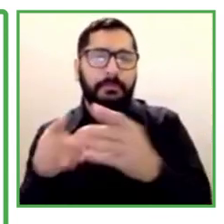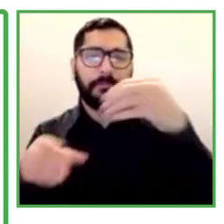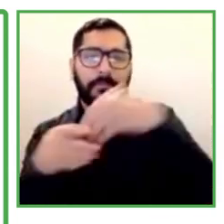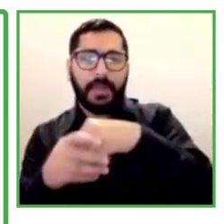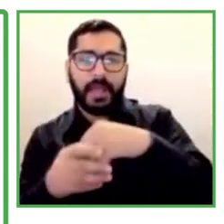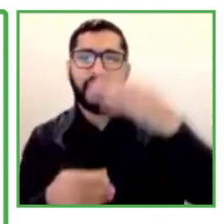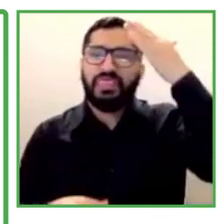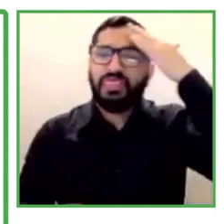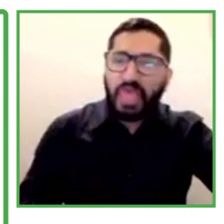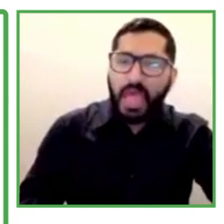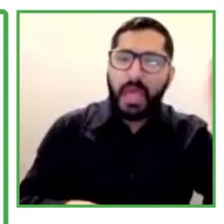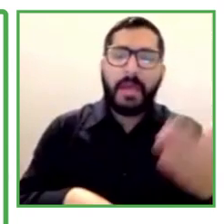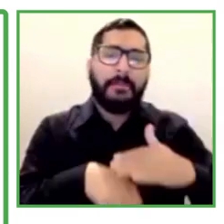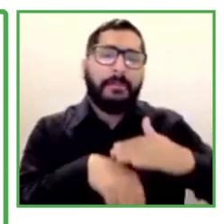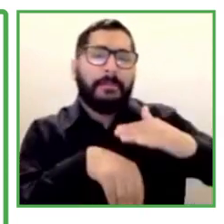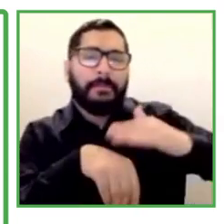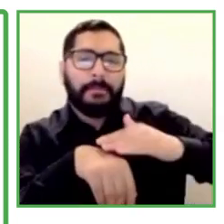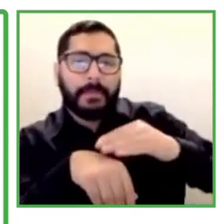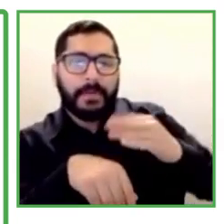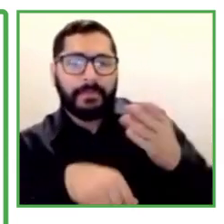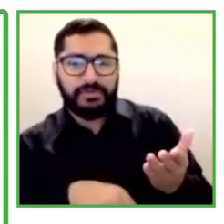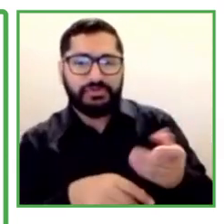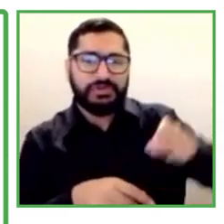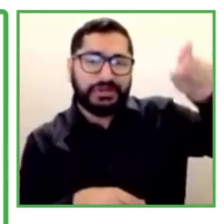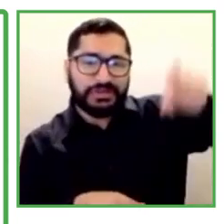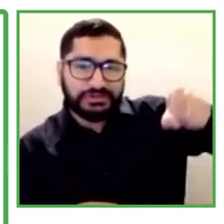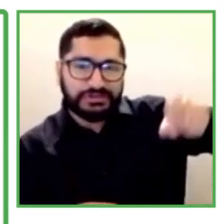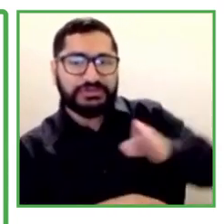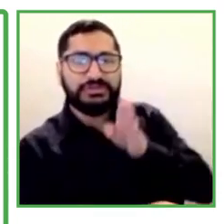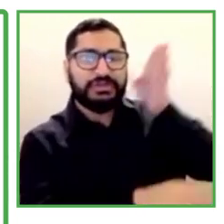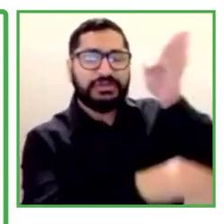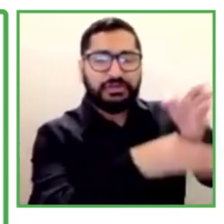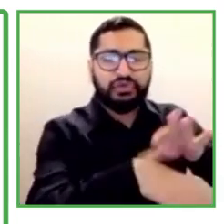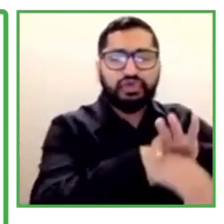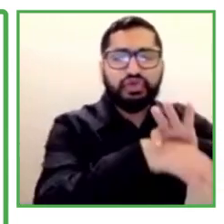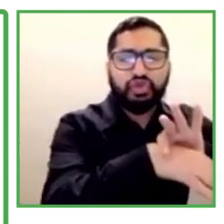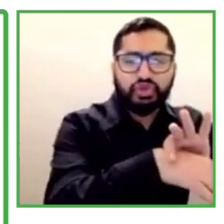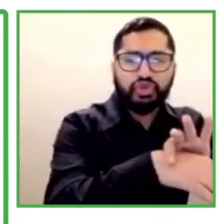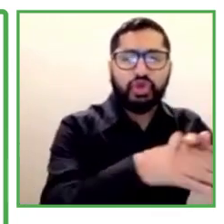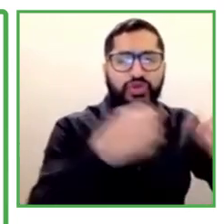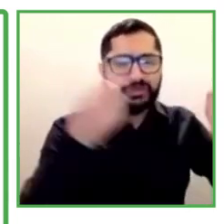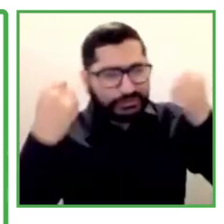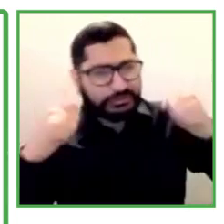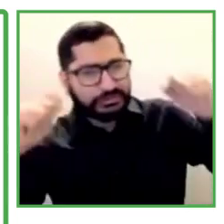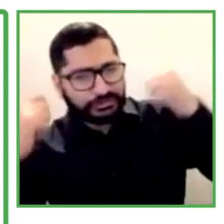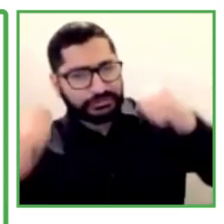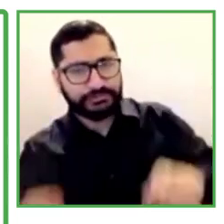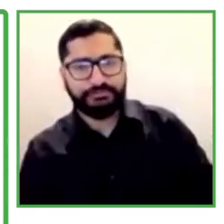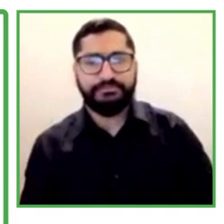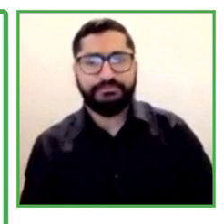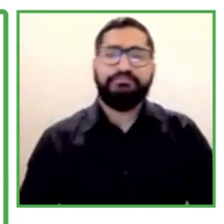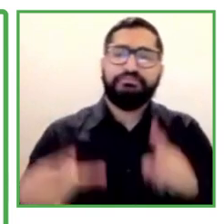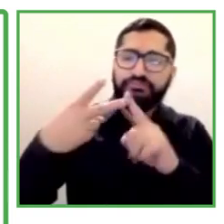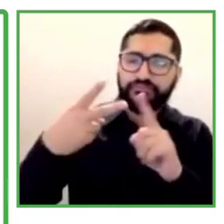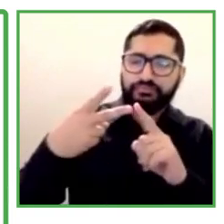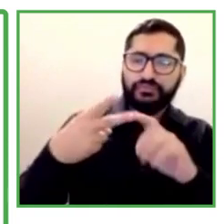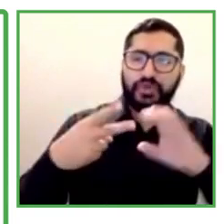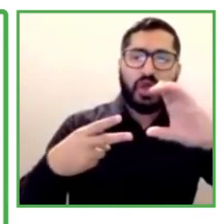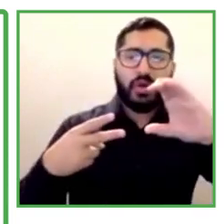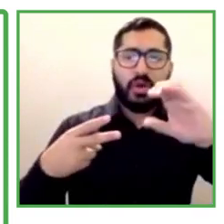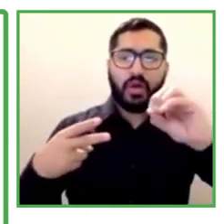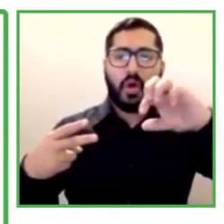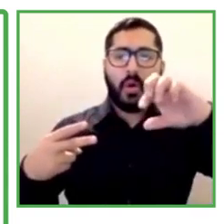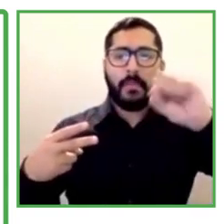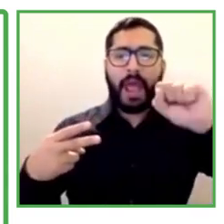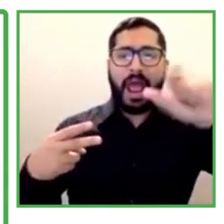go for checkups or for treatments, and also supporting them, financially speaking, for their